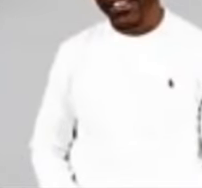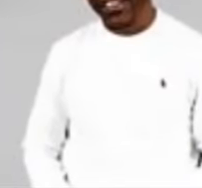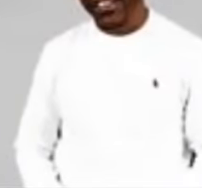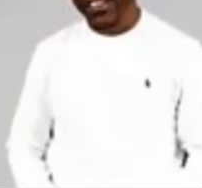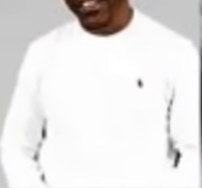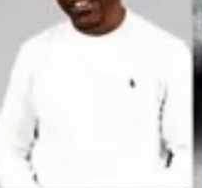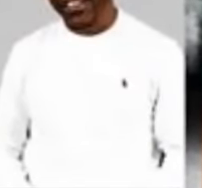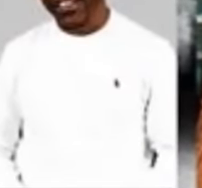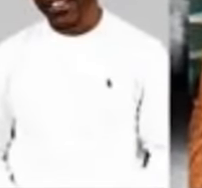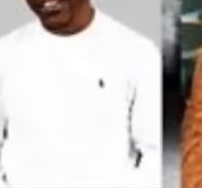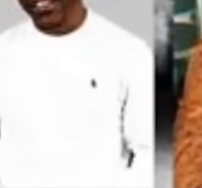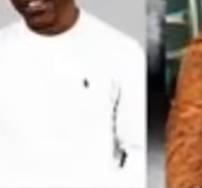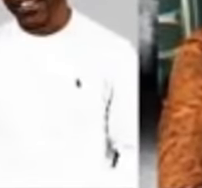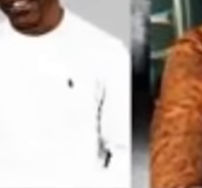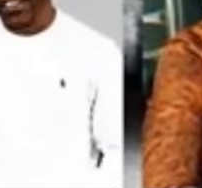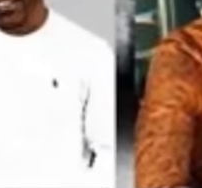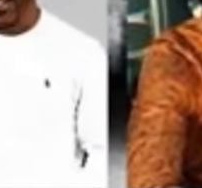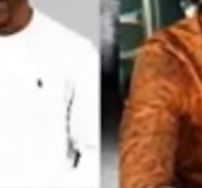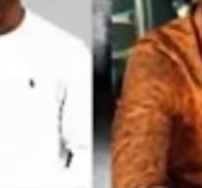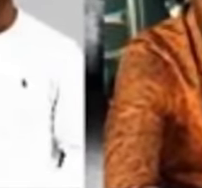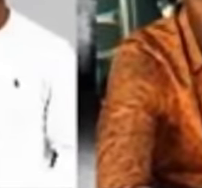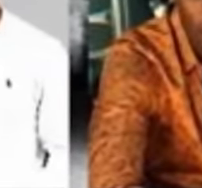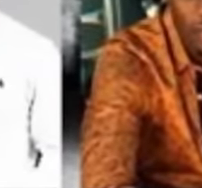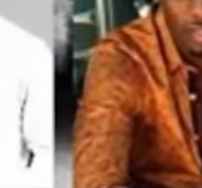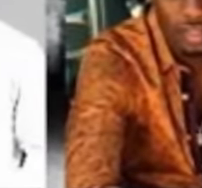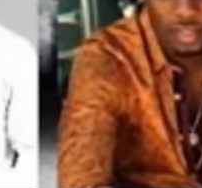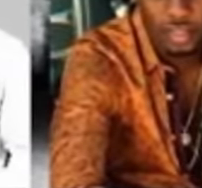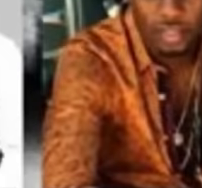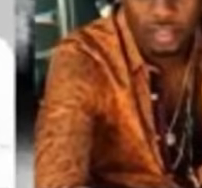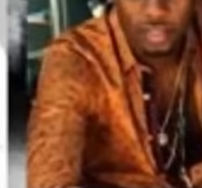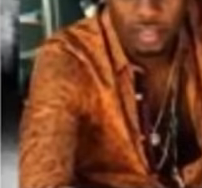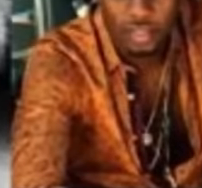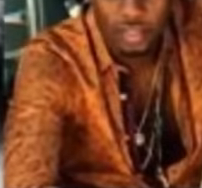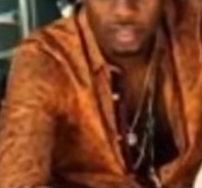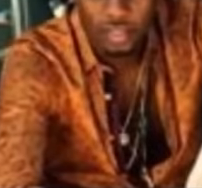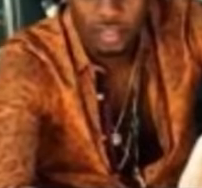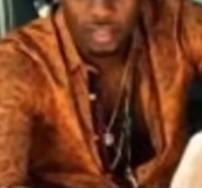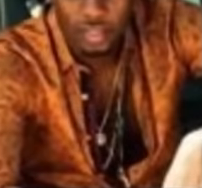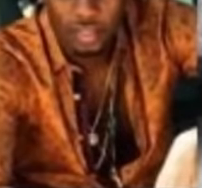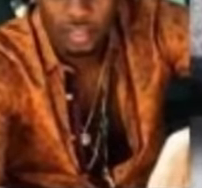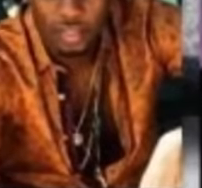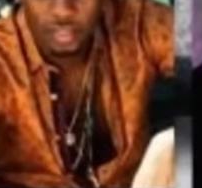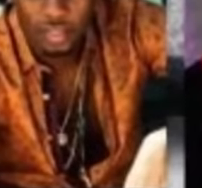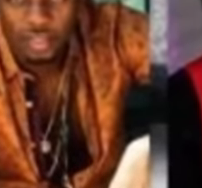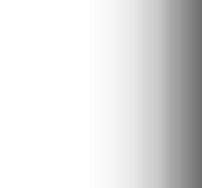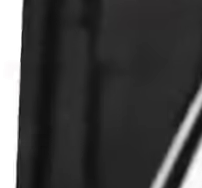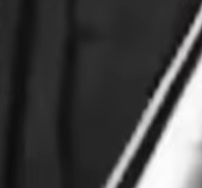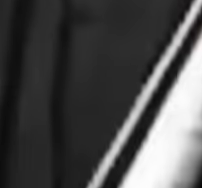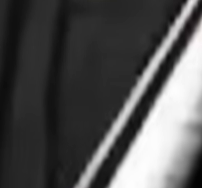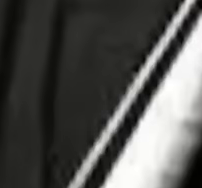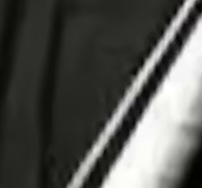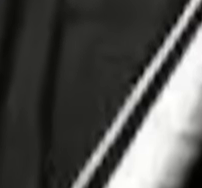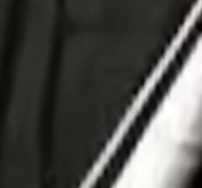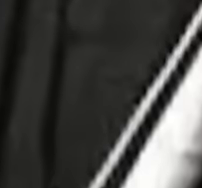offsprings of our calypso legends take you on a musical journey through the years, performing some of their classics.